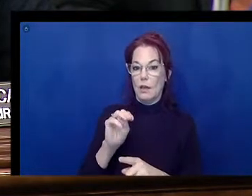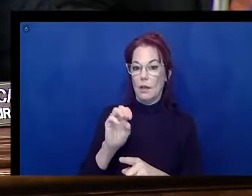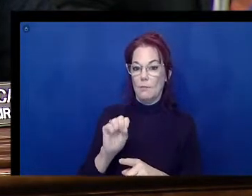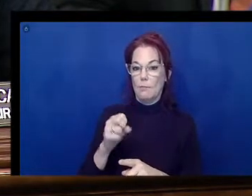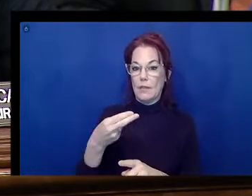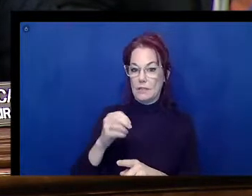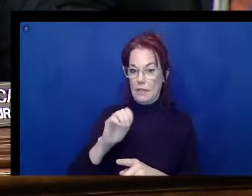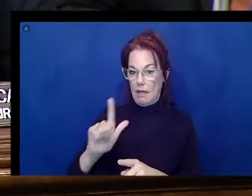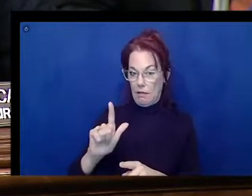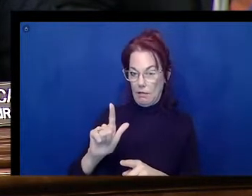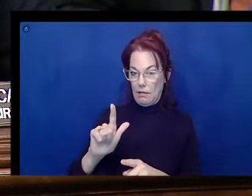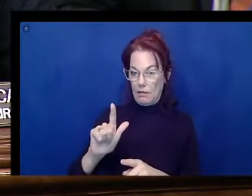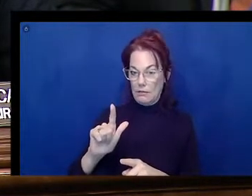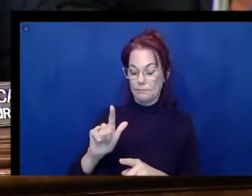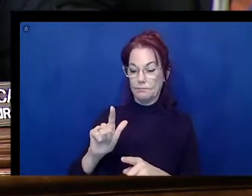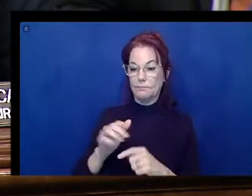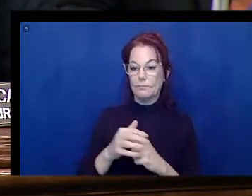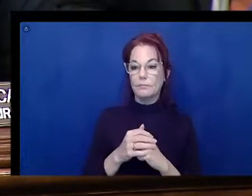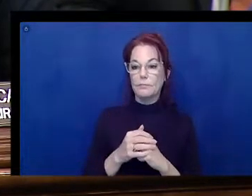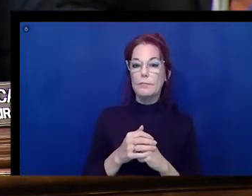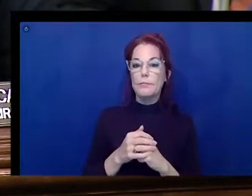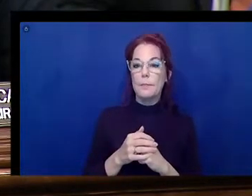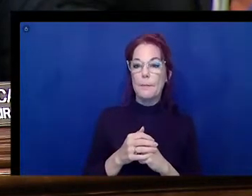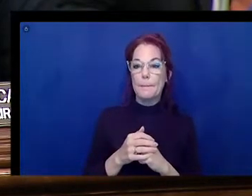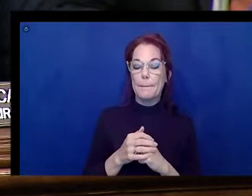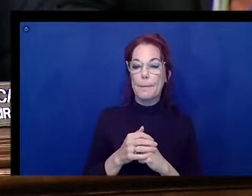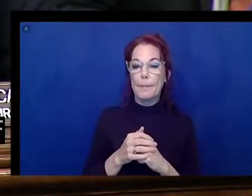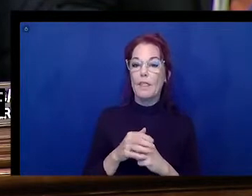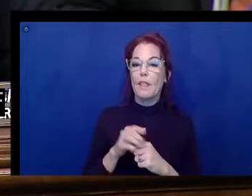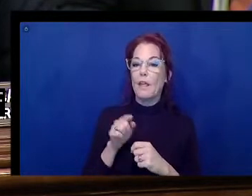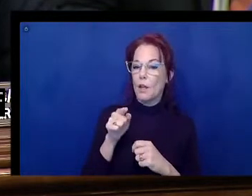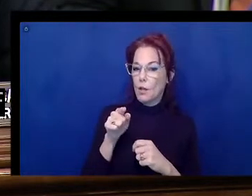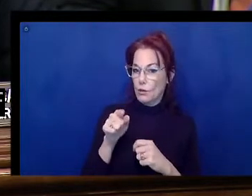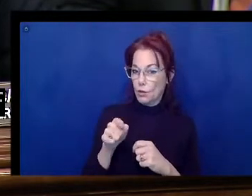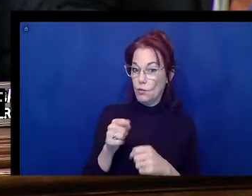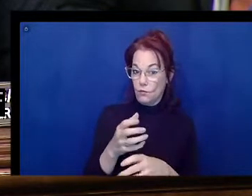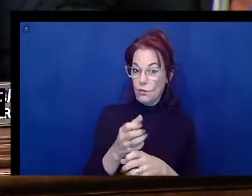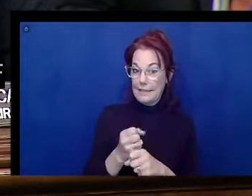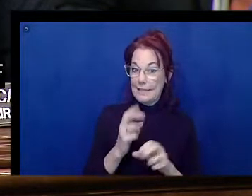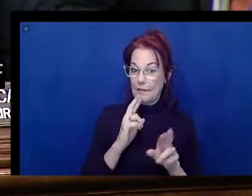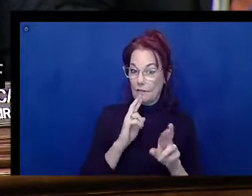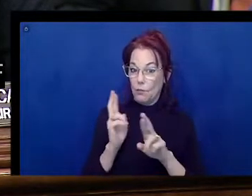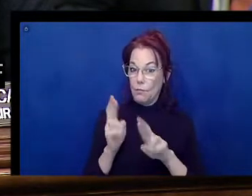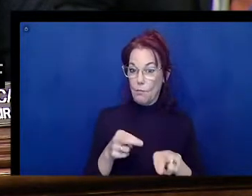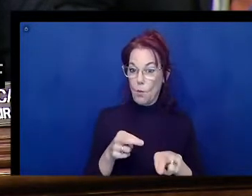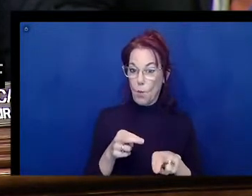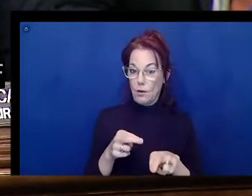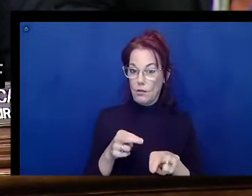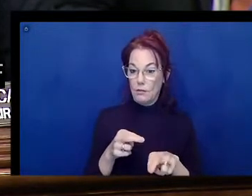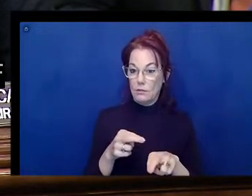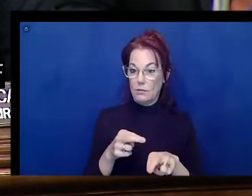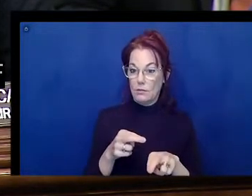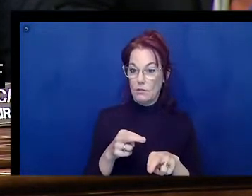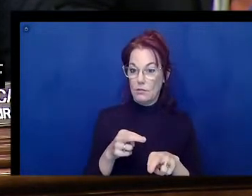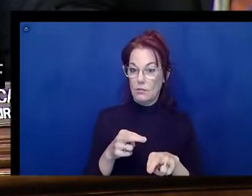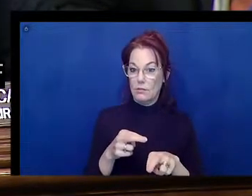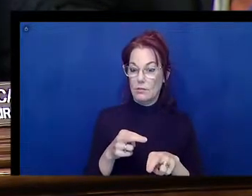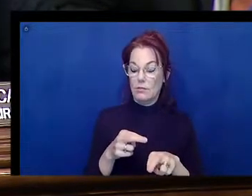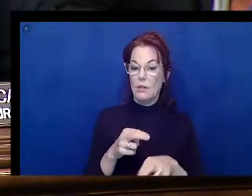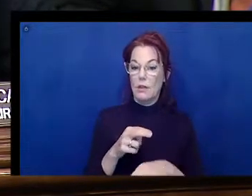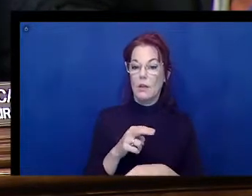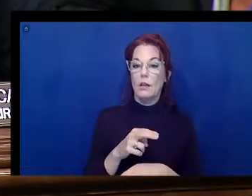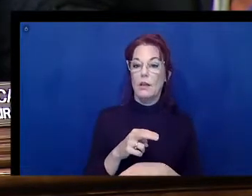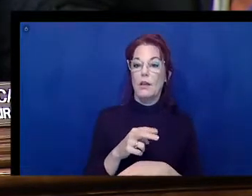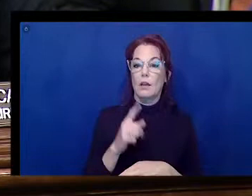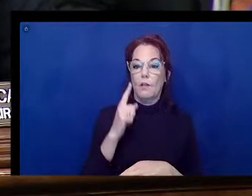have answered on the record if we can. You've received the report required by the VA Website Accountability Act, the